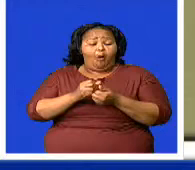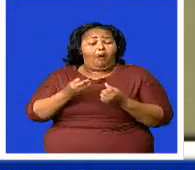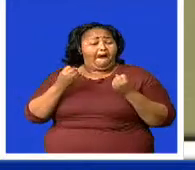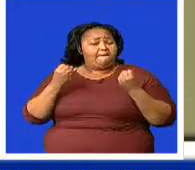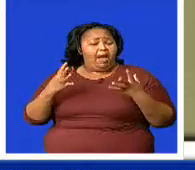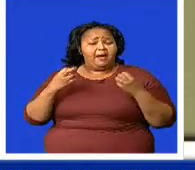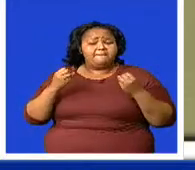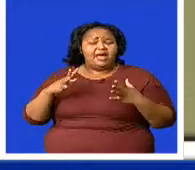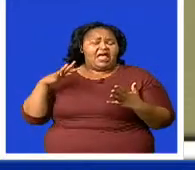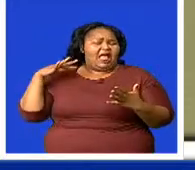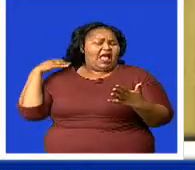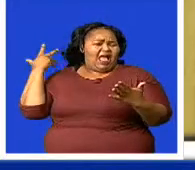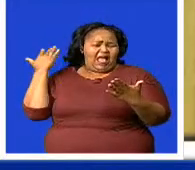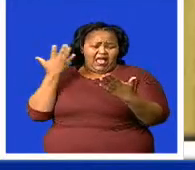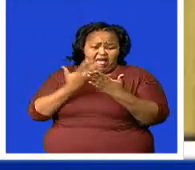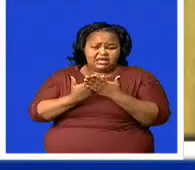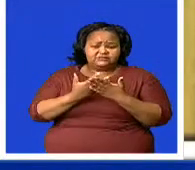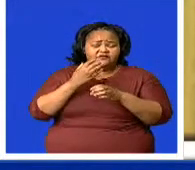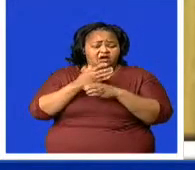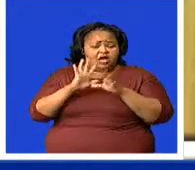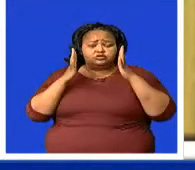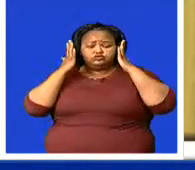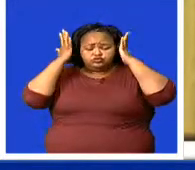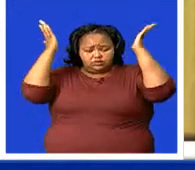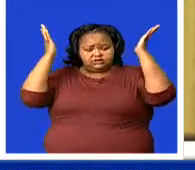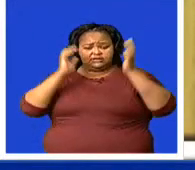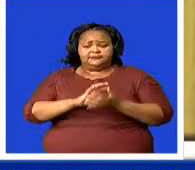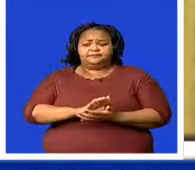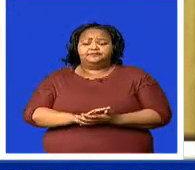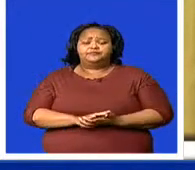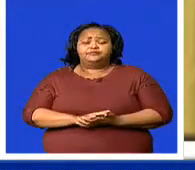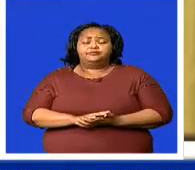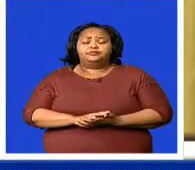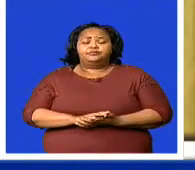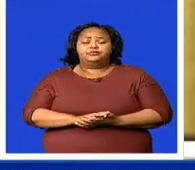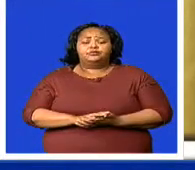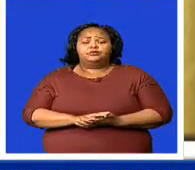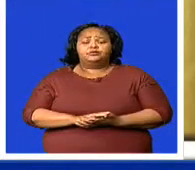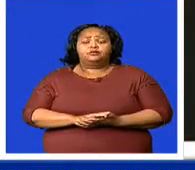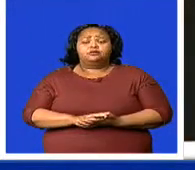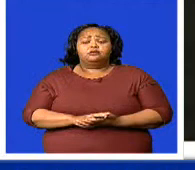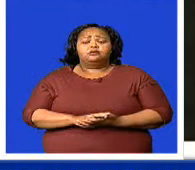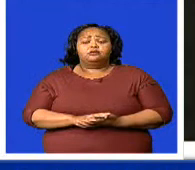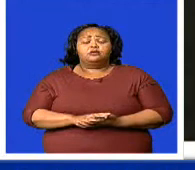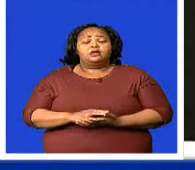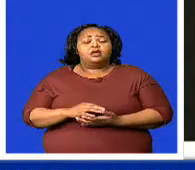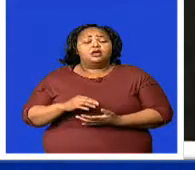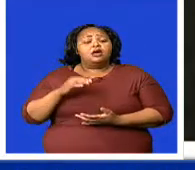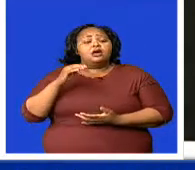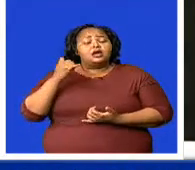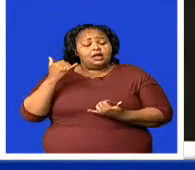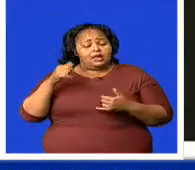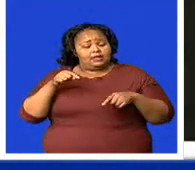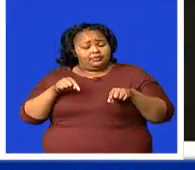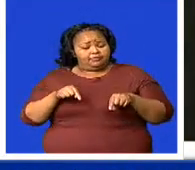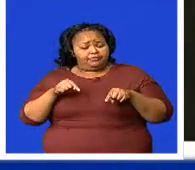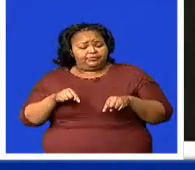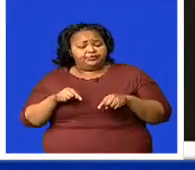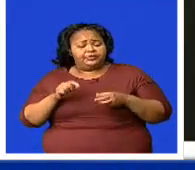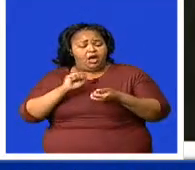history of Esbayeni. It is worthy to note that during this crisis, we must not lose sight